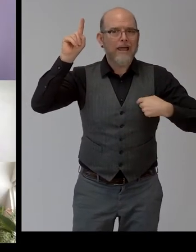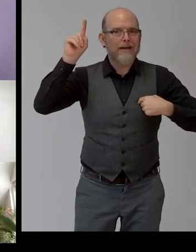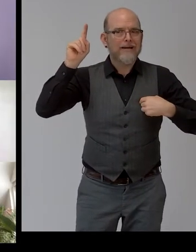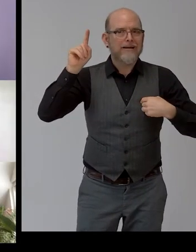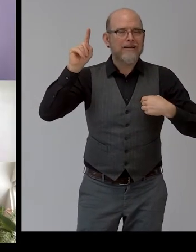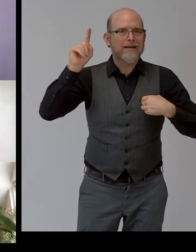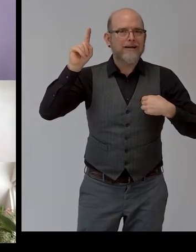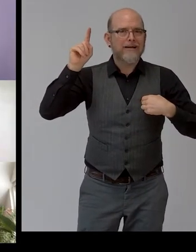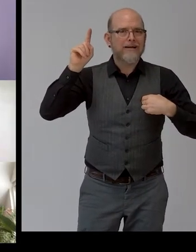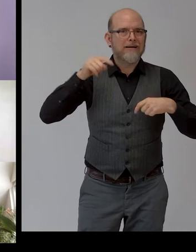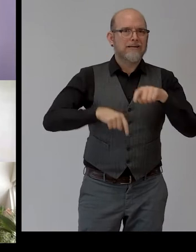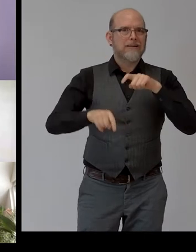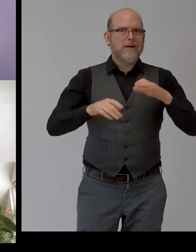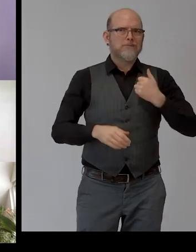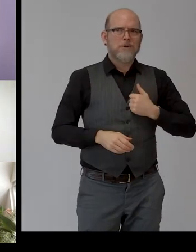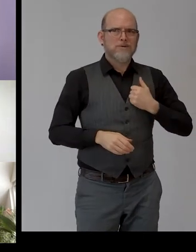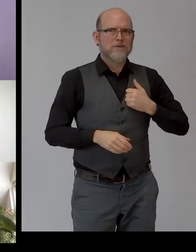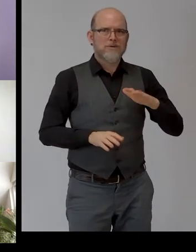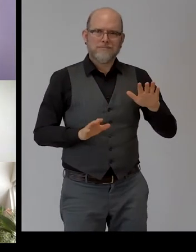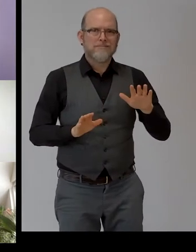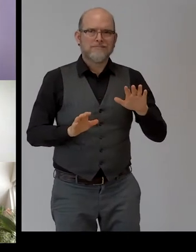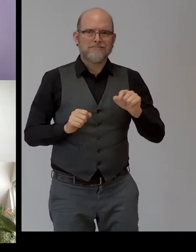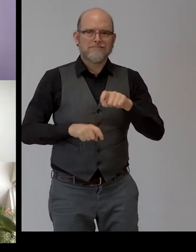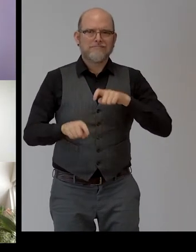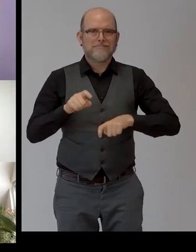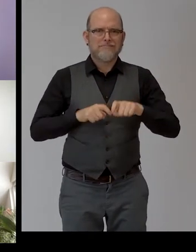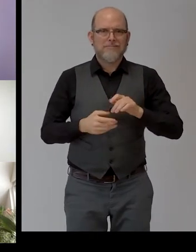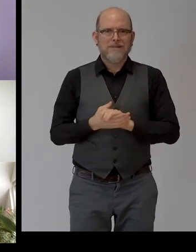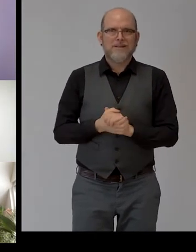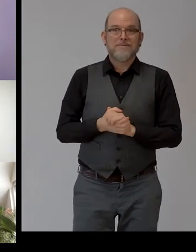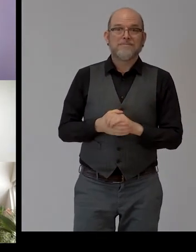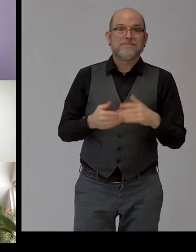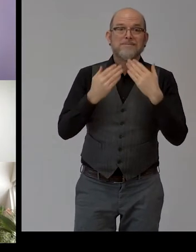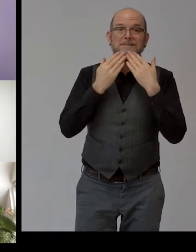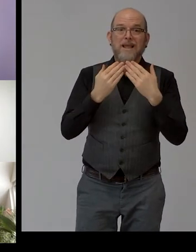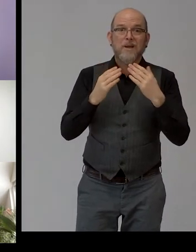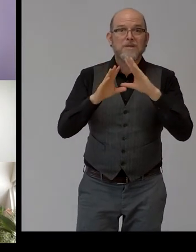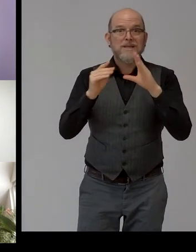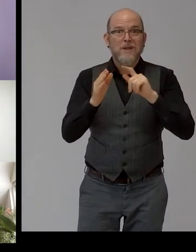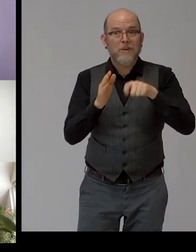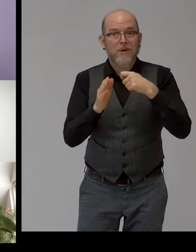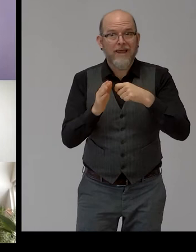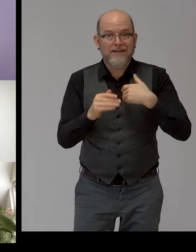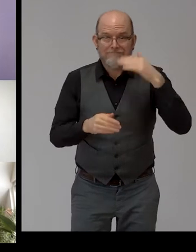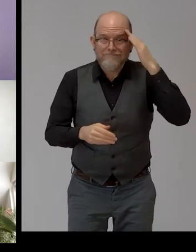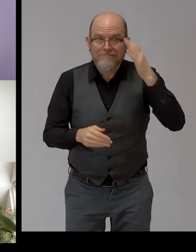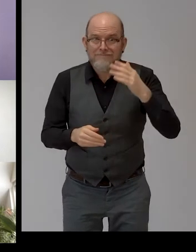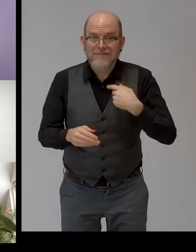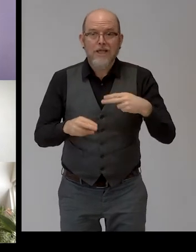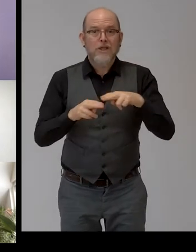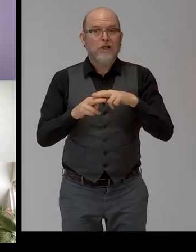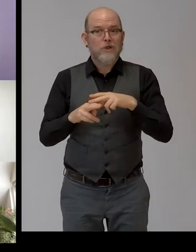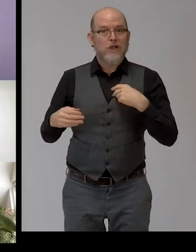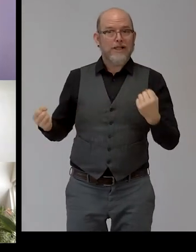Sorry. Thank you. Thanks to the Zero Project. We at the National Training and Employment Service believe that